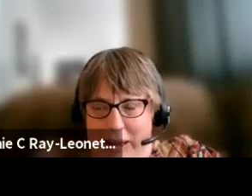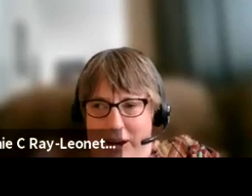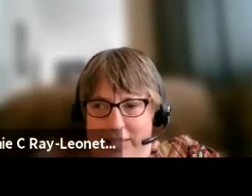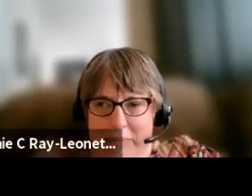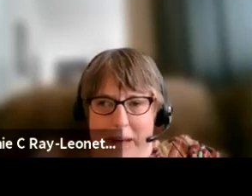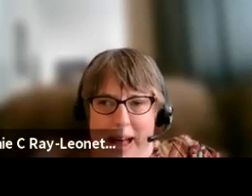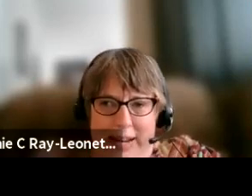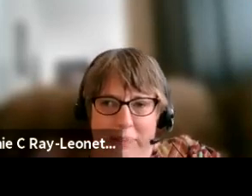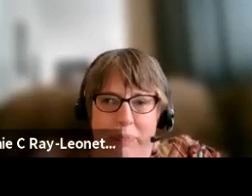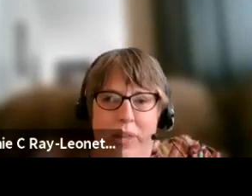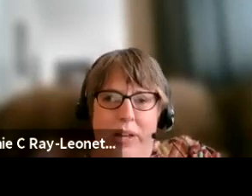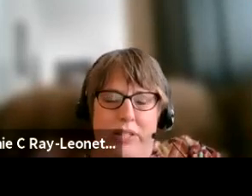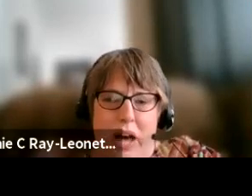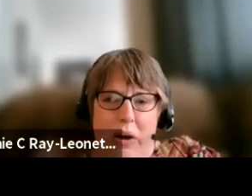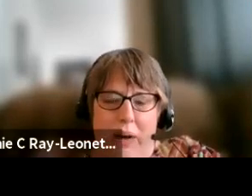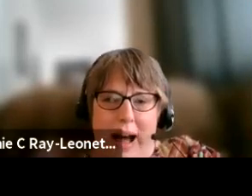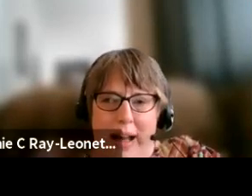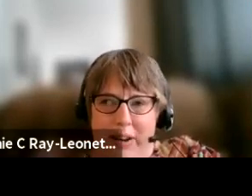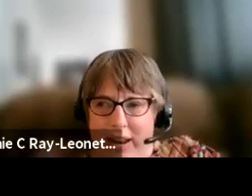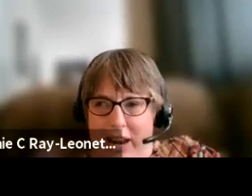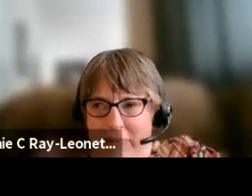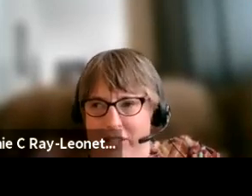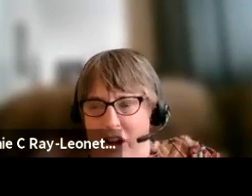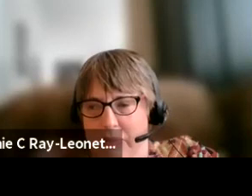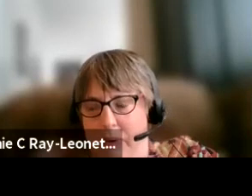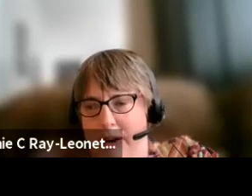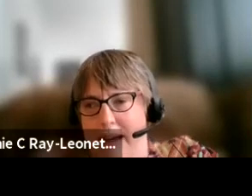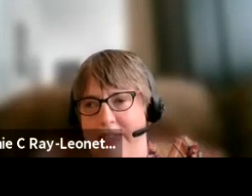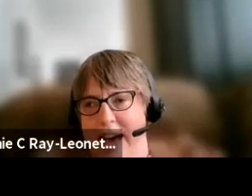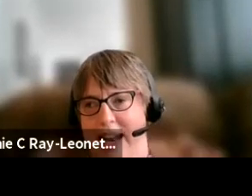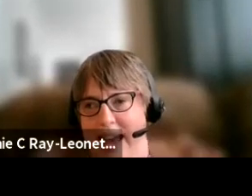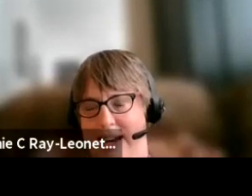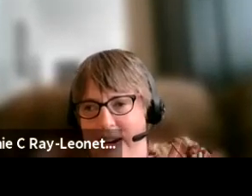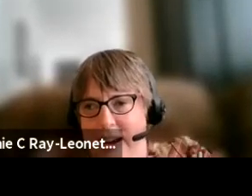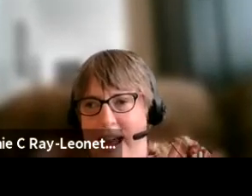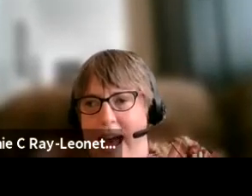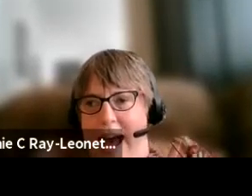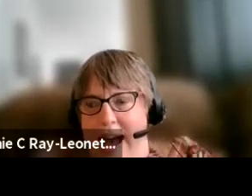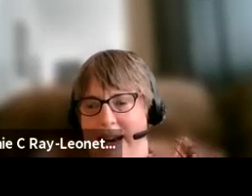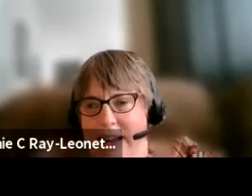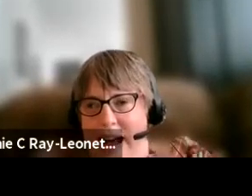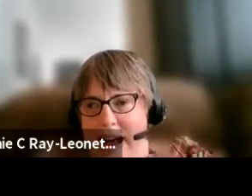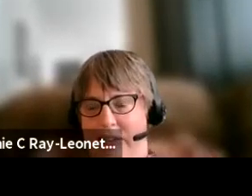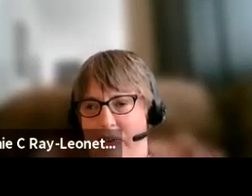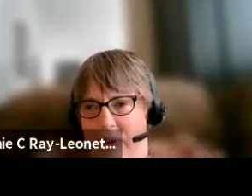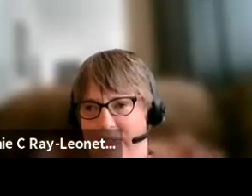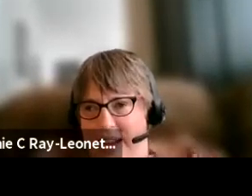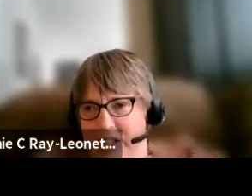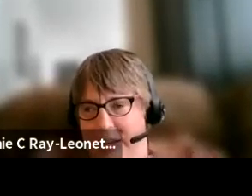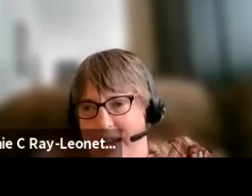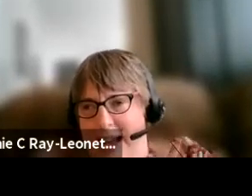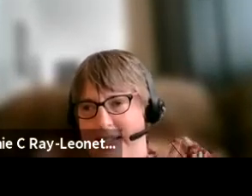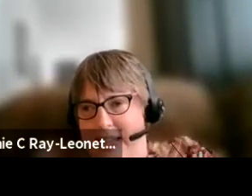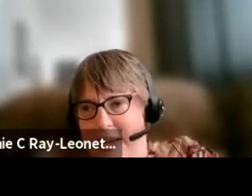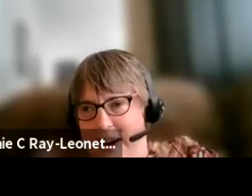then signed by President Biden. So, you're going to hear me talk more about that later and the role of